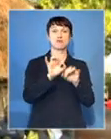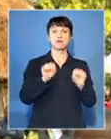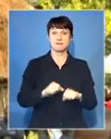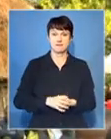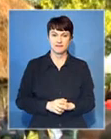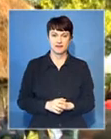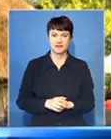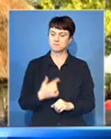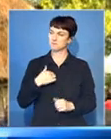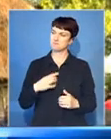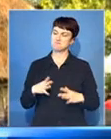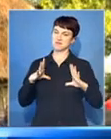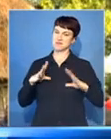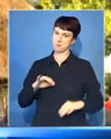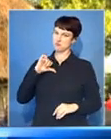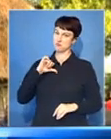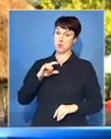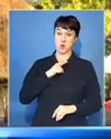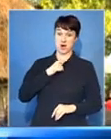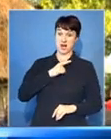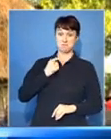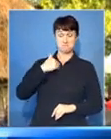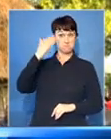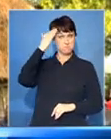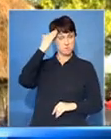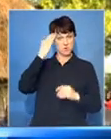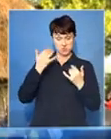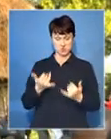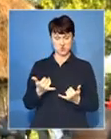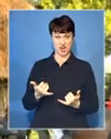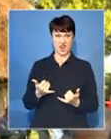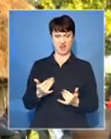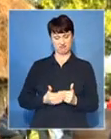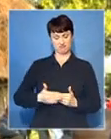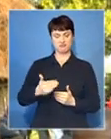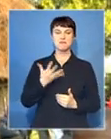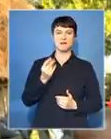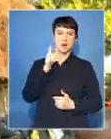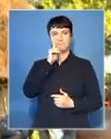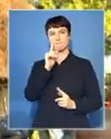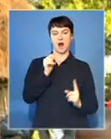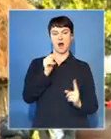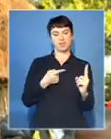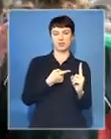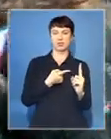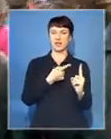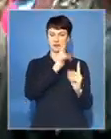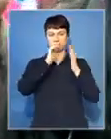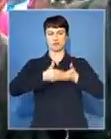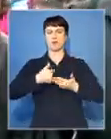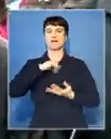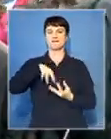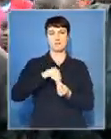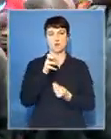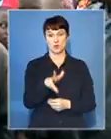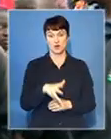because I know from today I have a man for protection and he will take care of our family. He